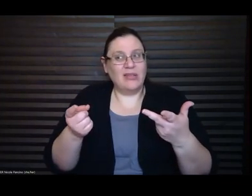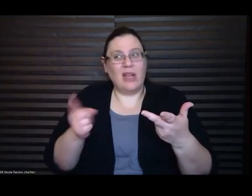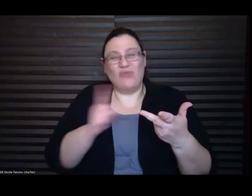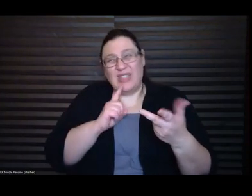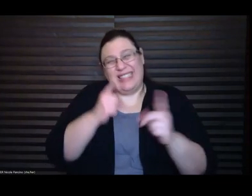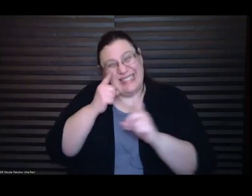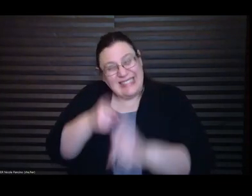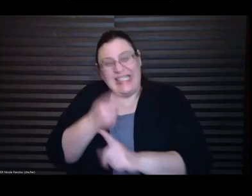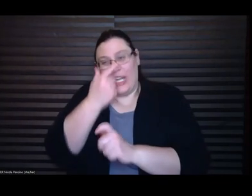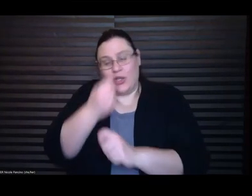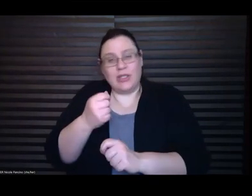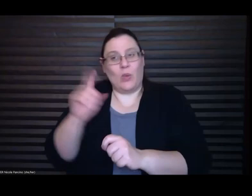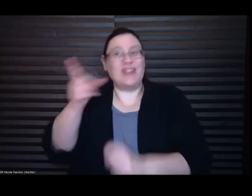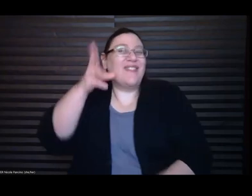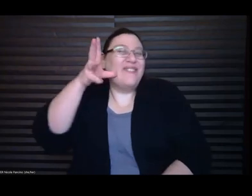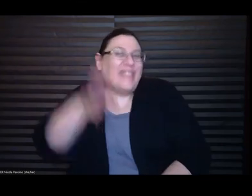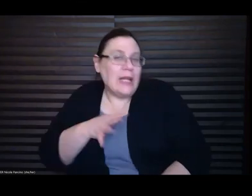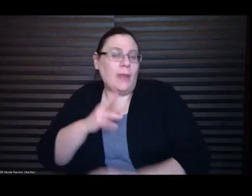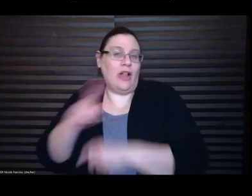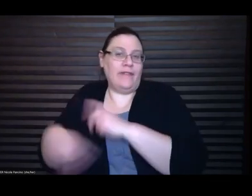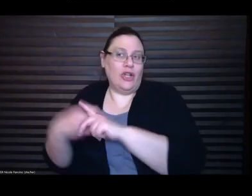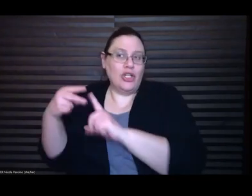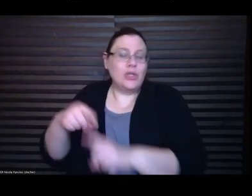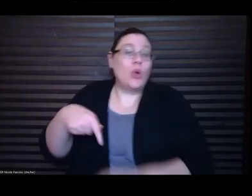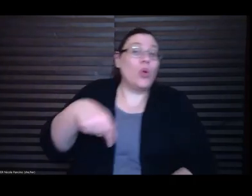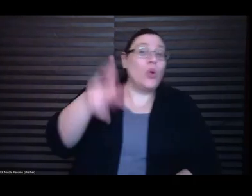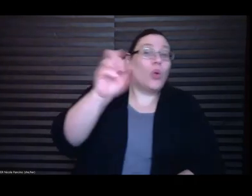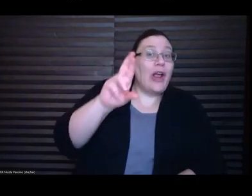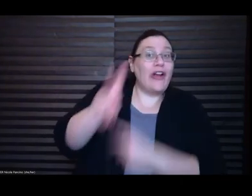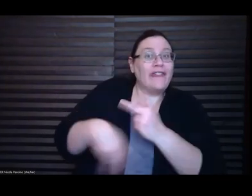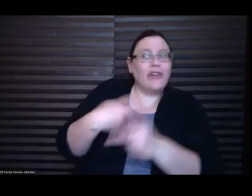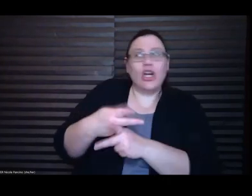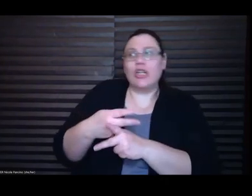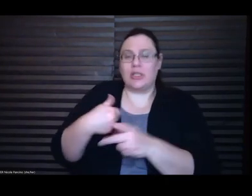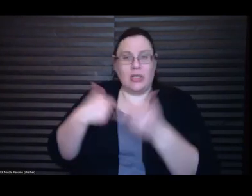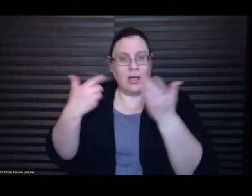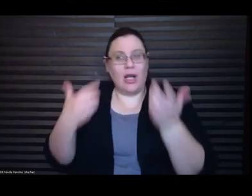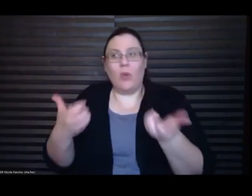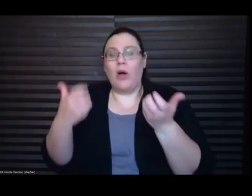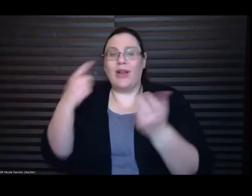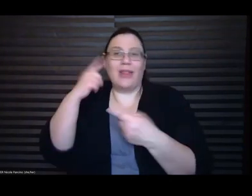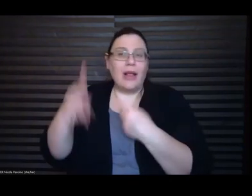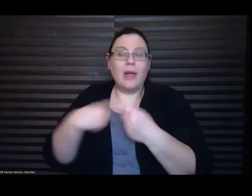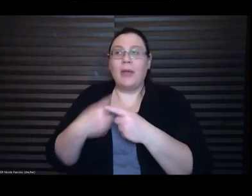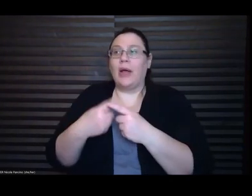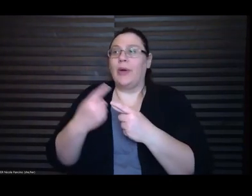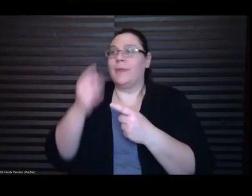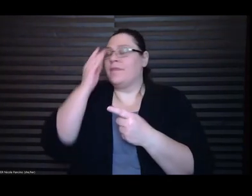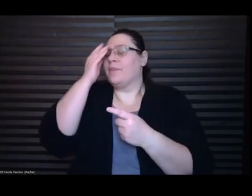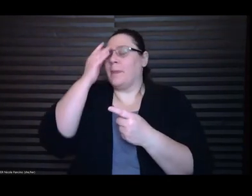like I really want to be like thinking about bodies in this way and sex in this way because it just seems so it just seems so important to me